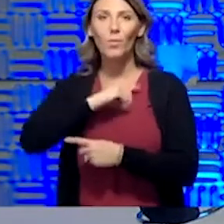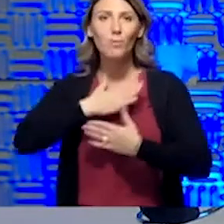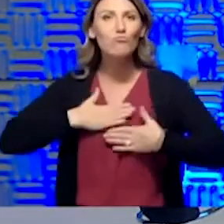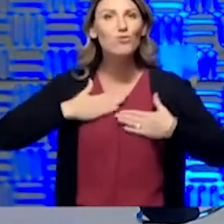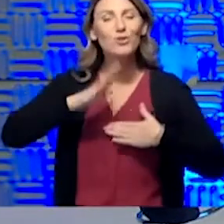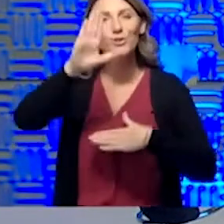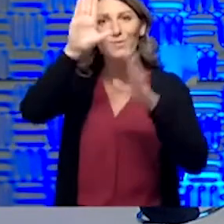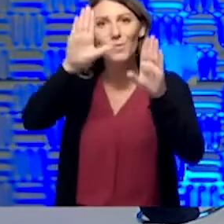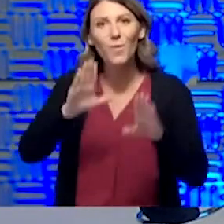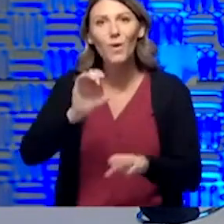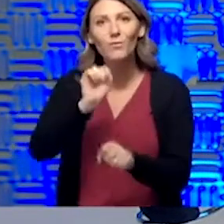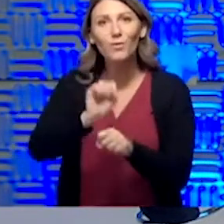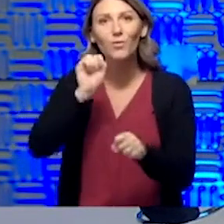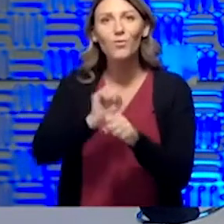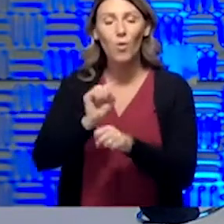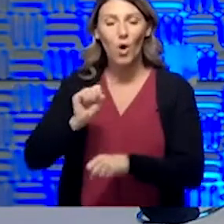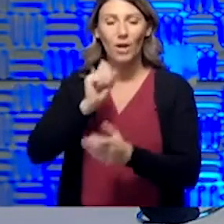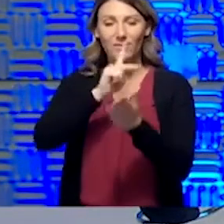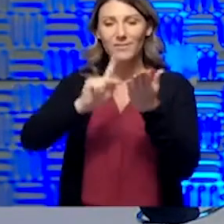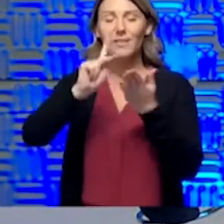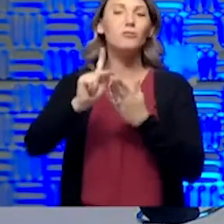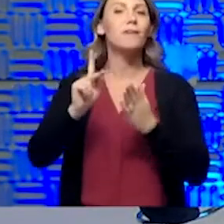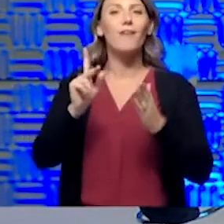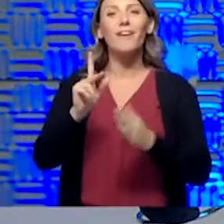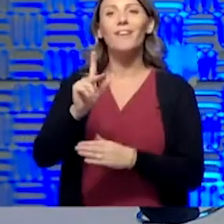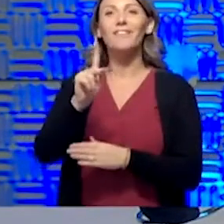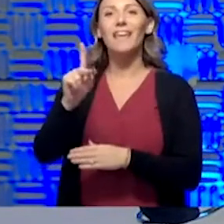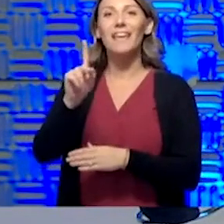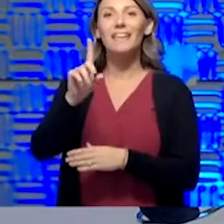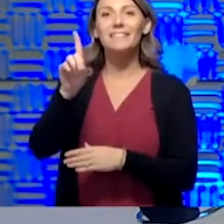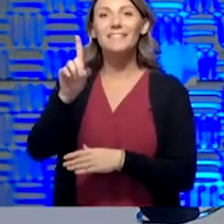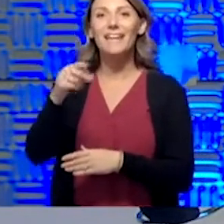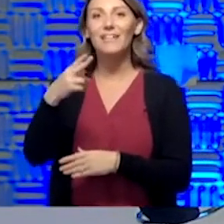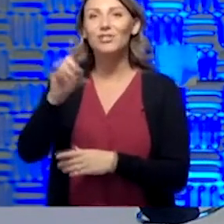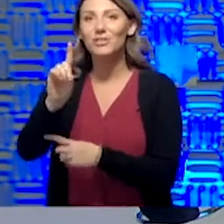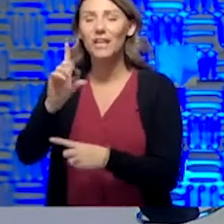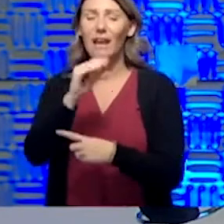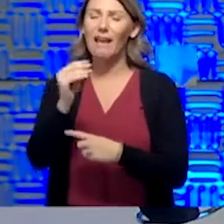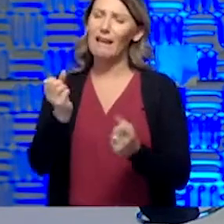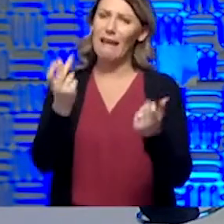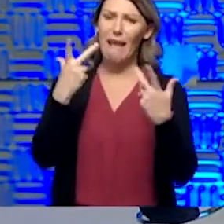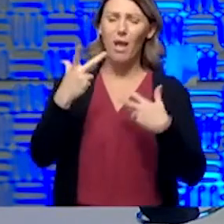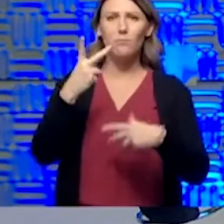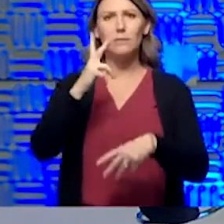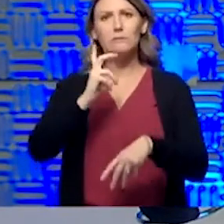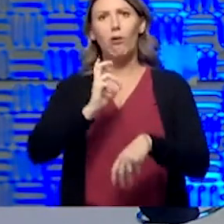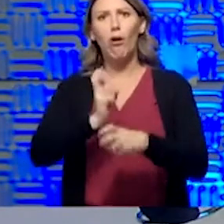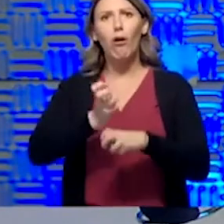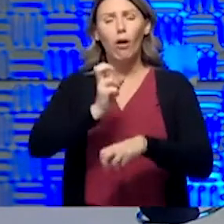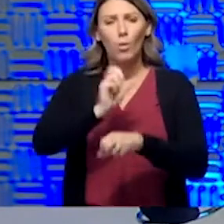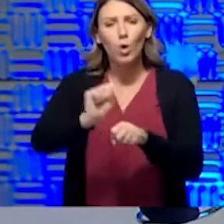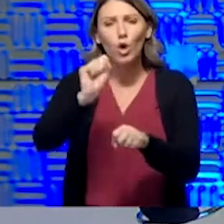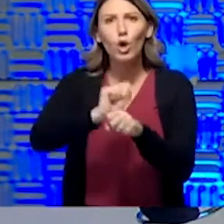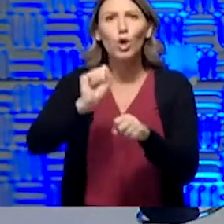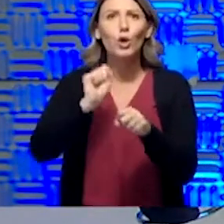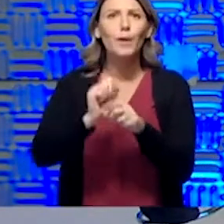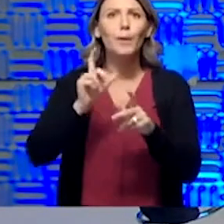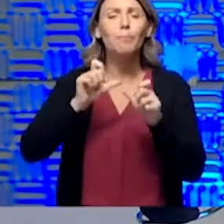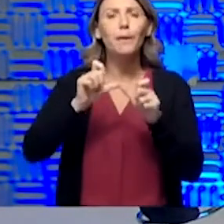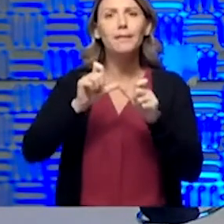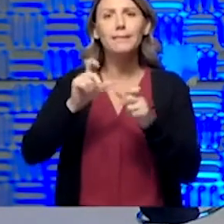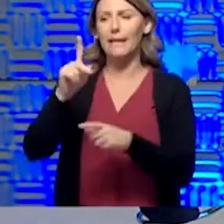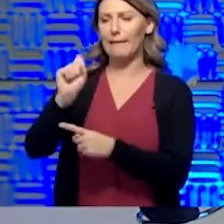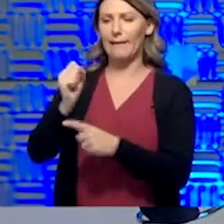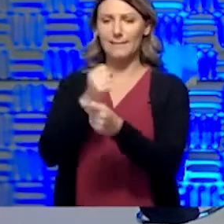work as Secretary of KDHE and how hard he and how much time he has put in on this and trying to help keep Kansas safe and get us